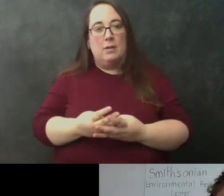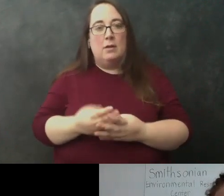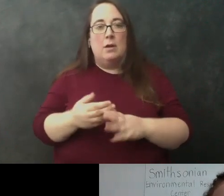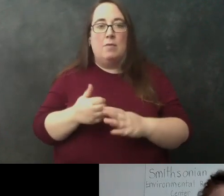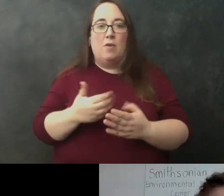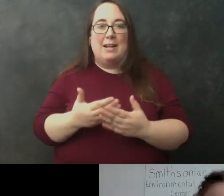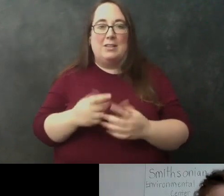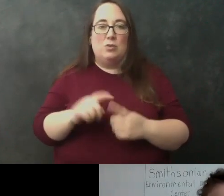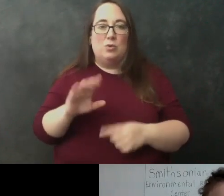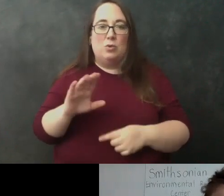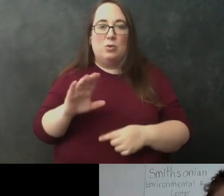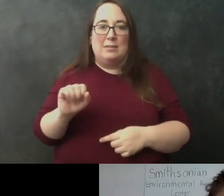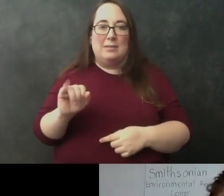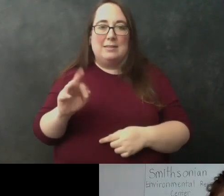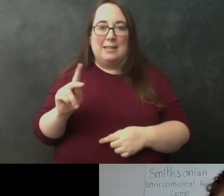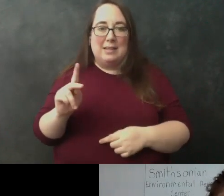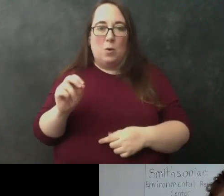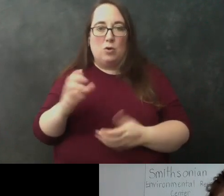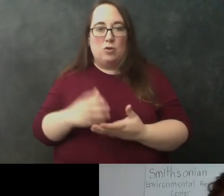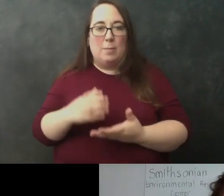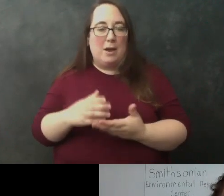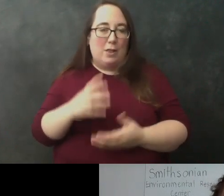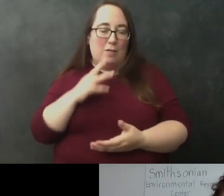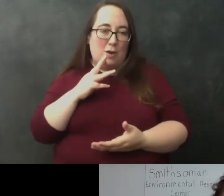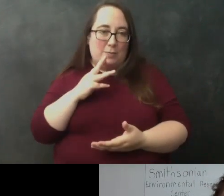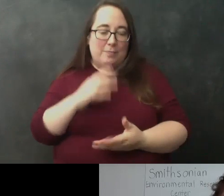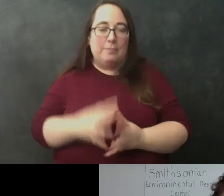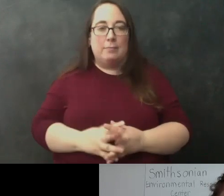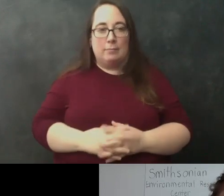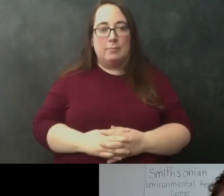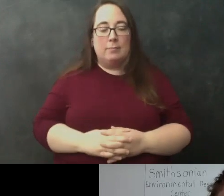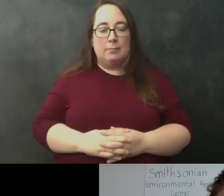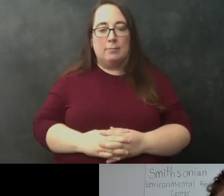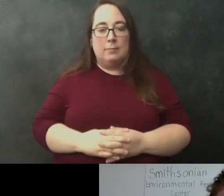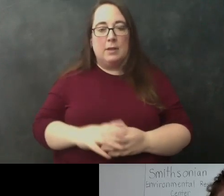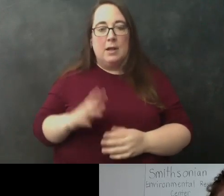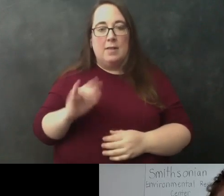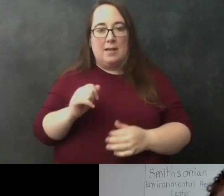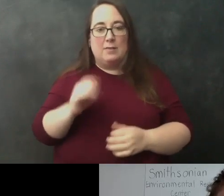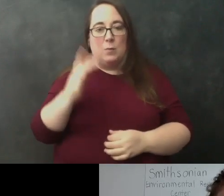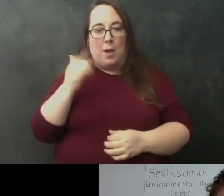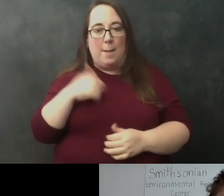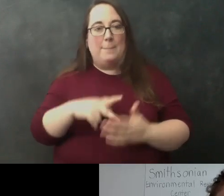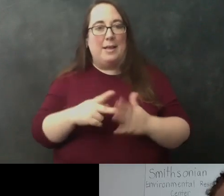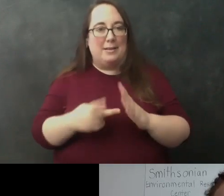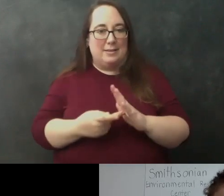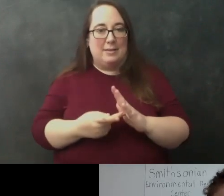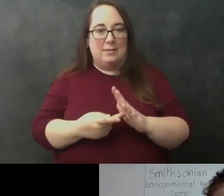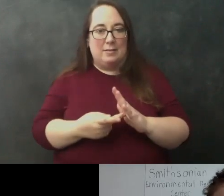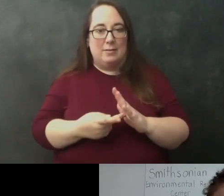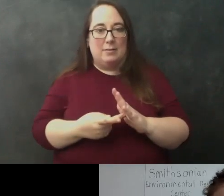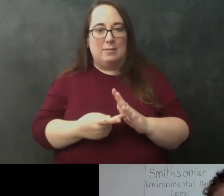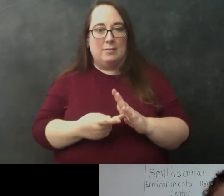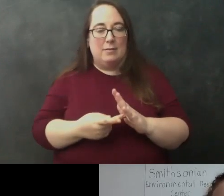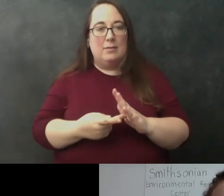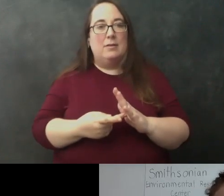your sink or to the bottle of water that you're drinking and so that's that's why i meant that it probably doesn't have a dna